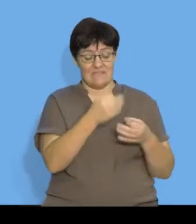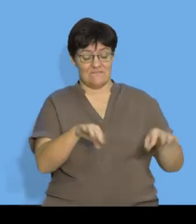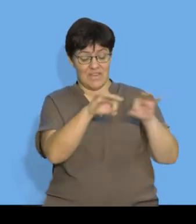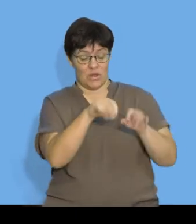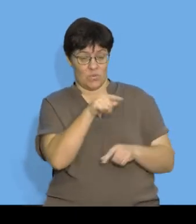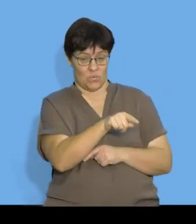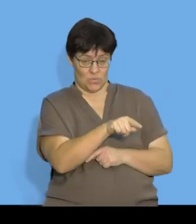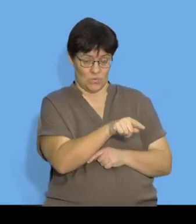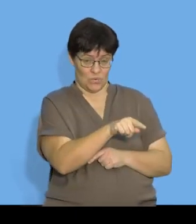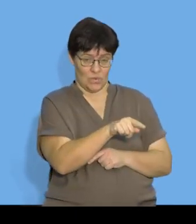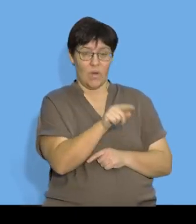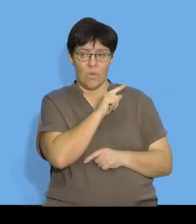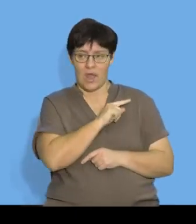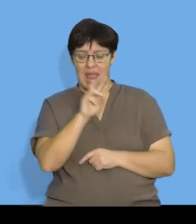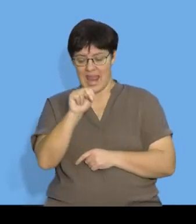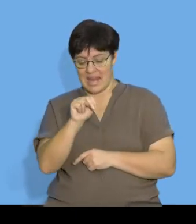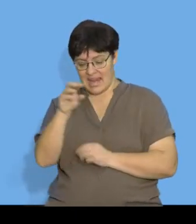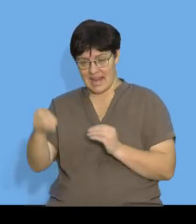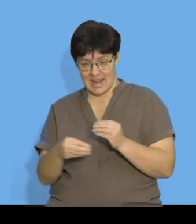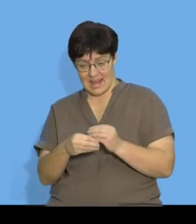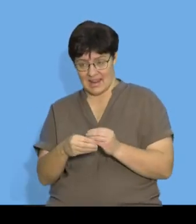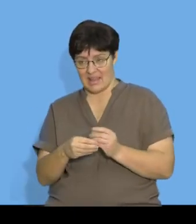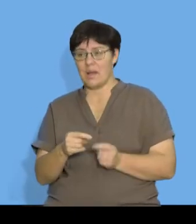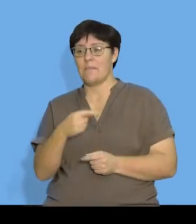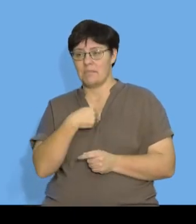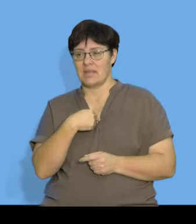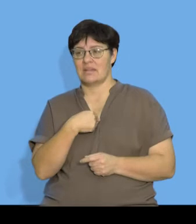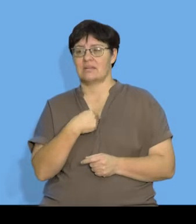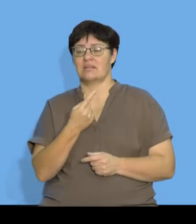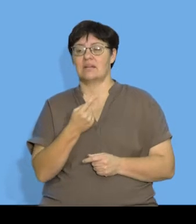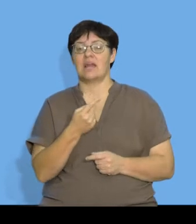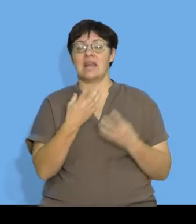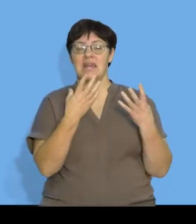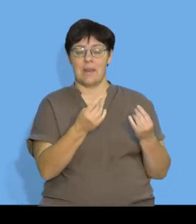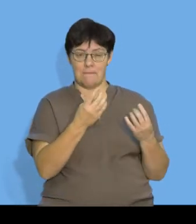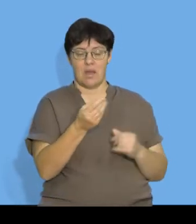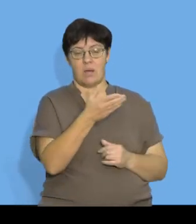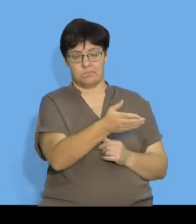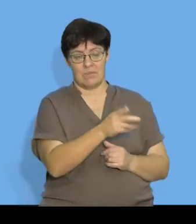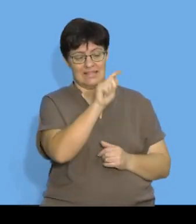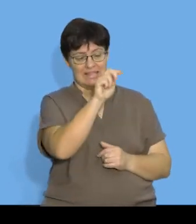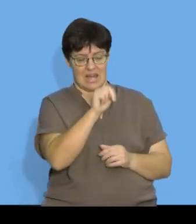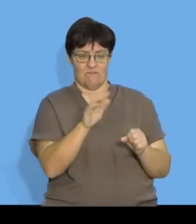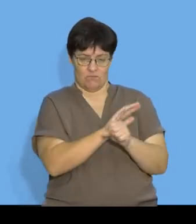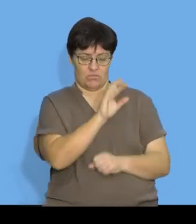value, because I know when I substitute N for TN, I'm substituting a number N.